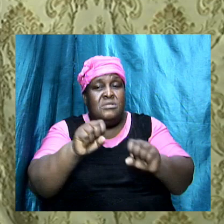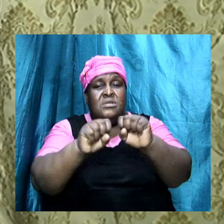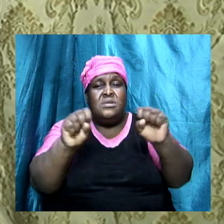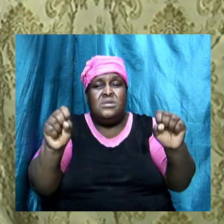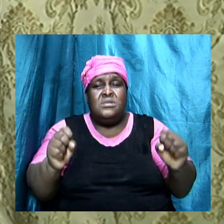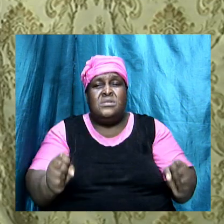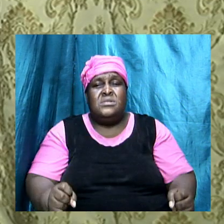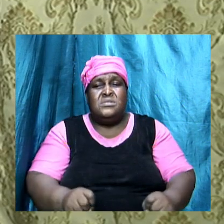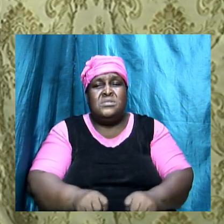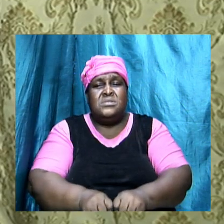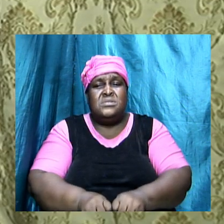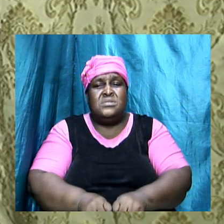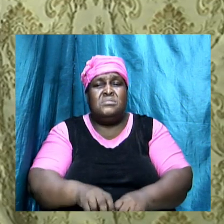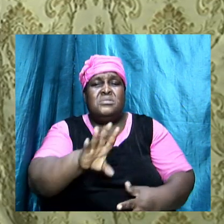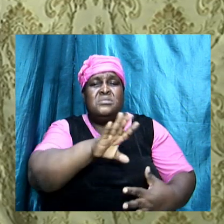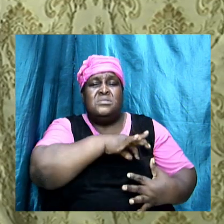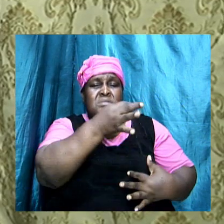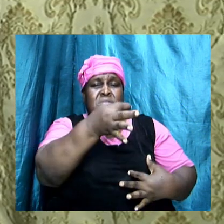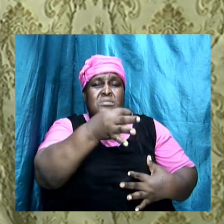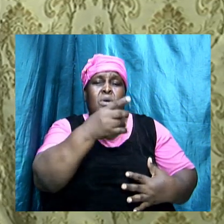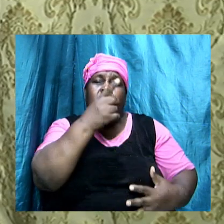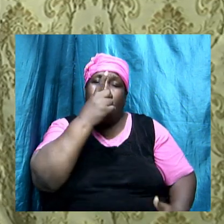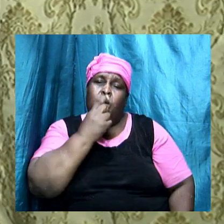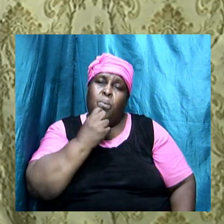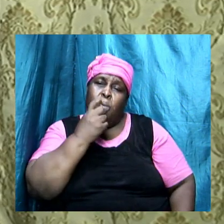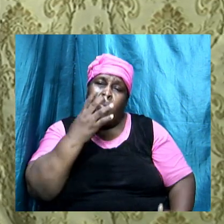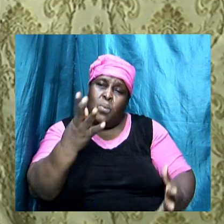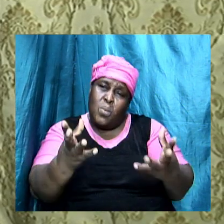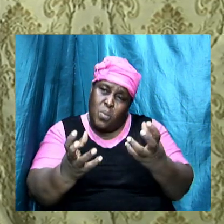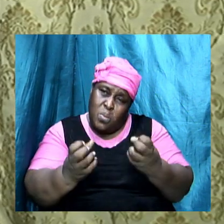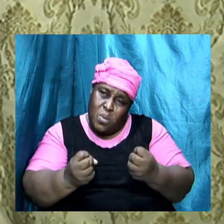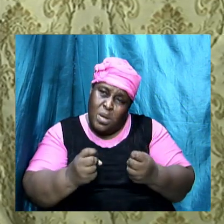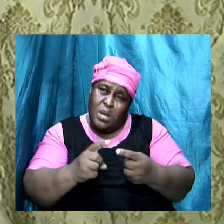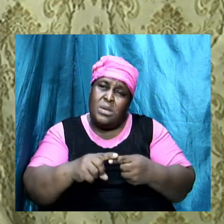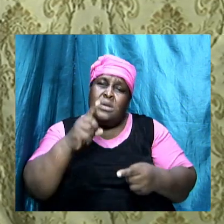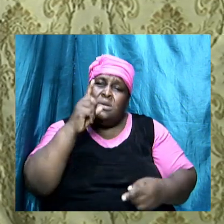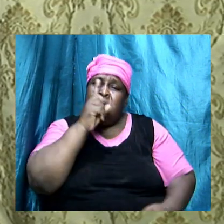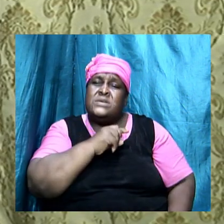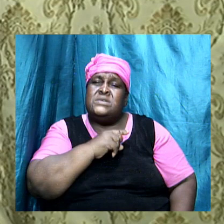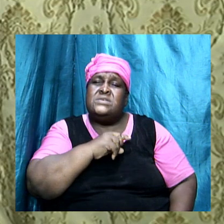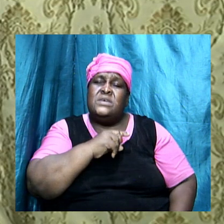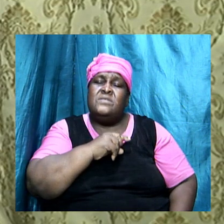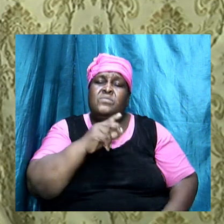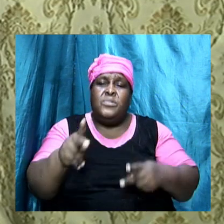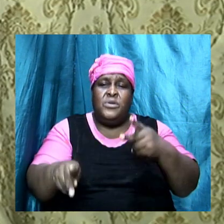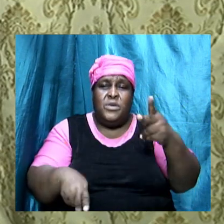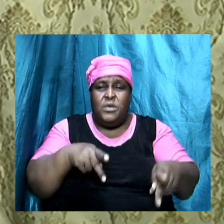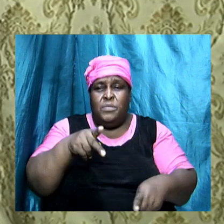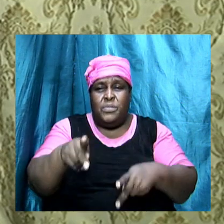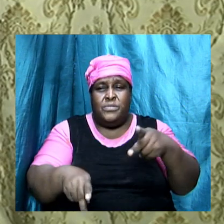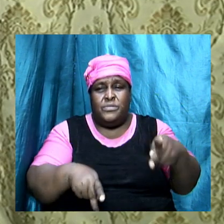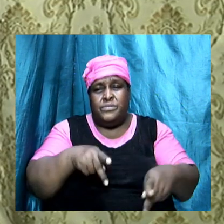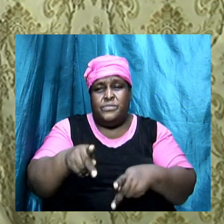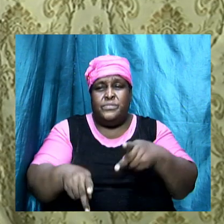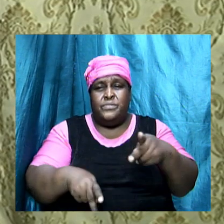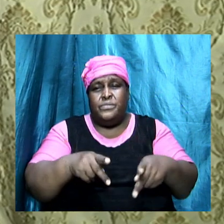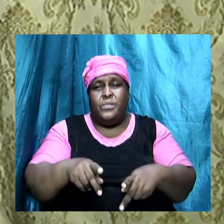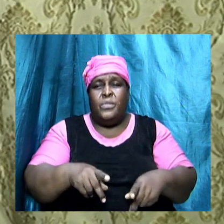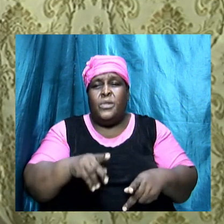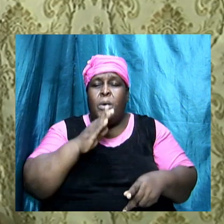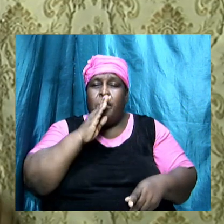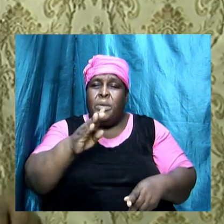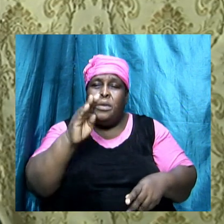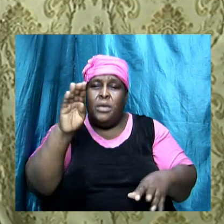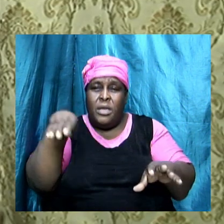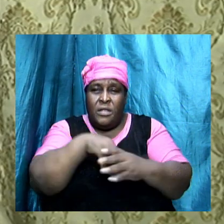who wants to deceive people to be